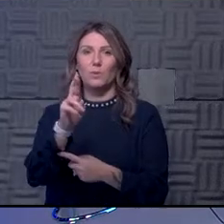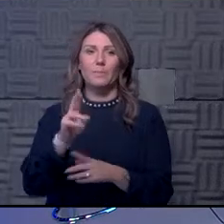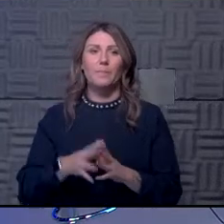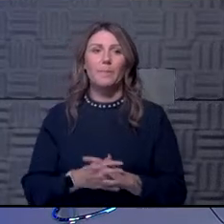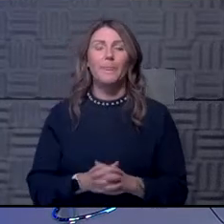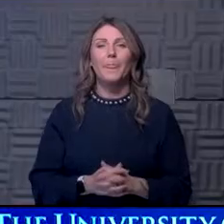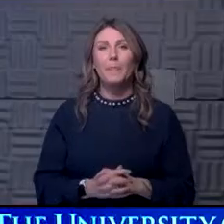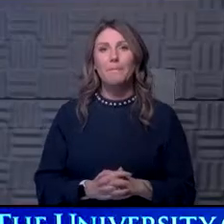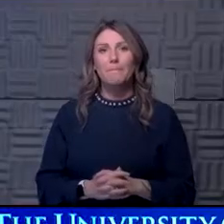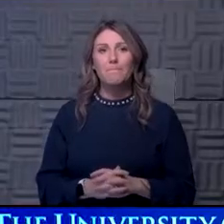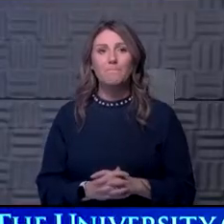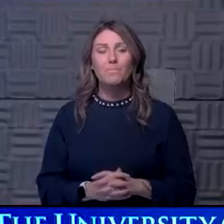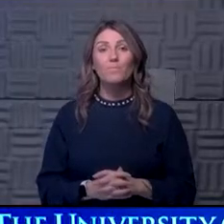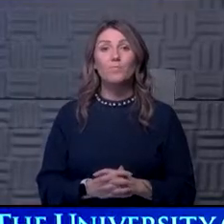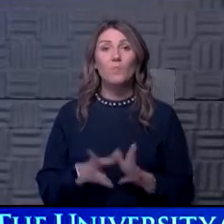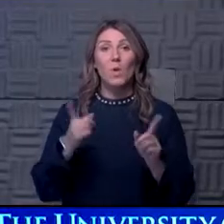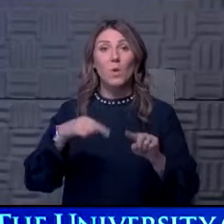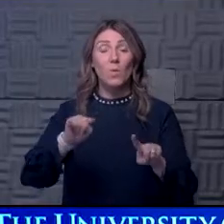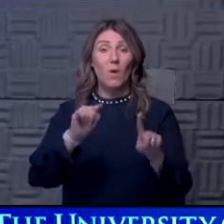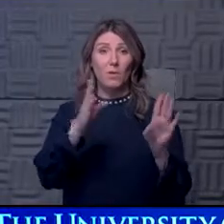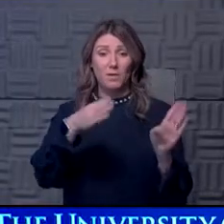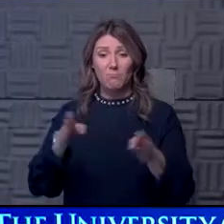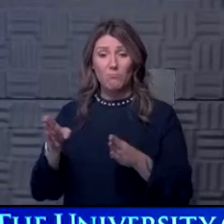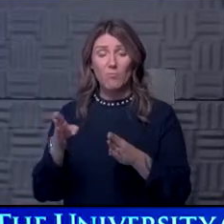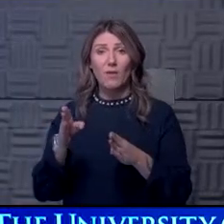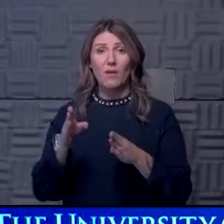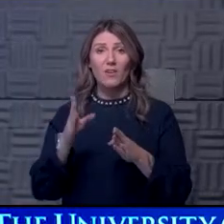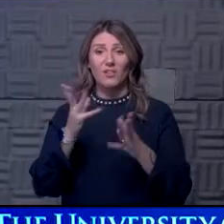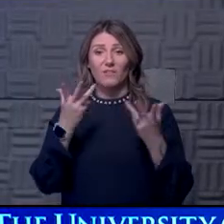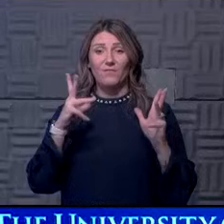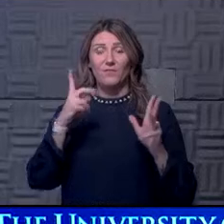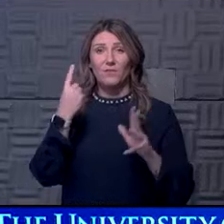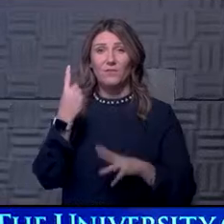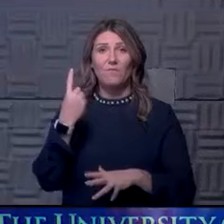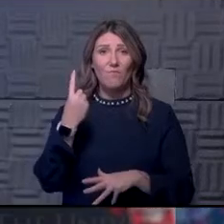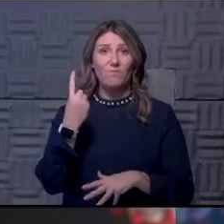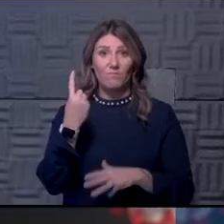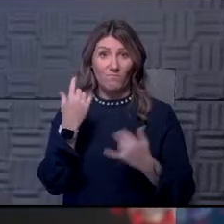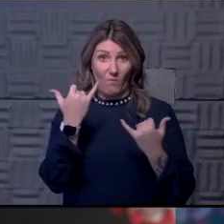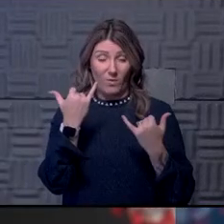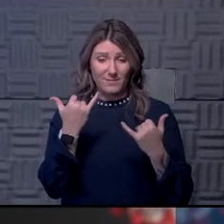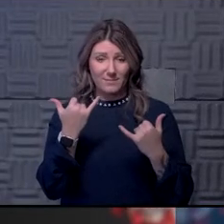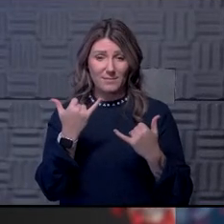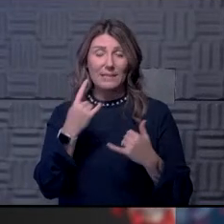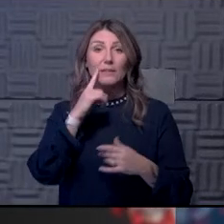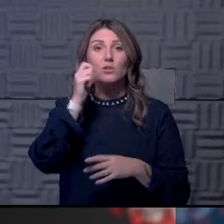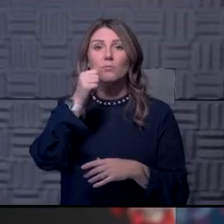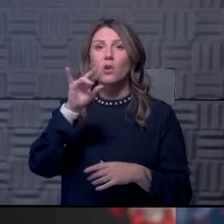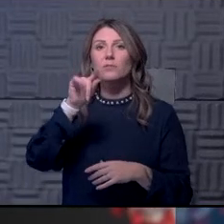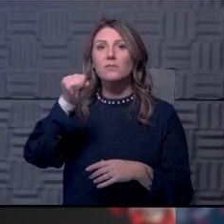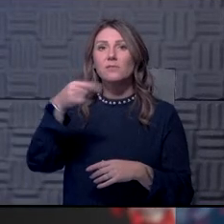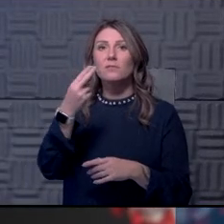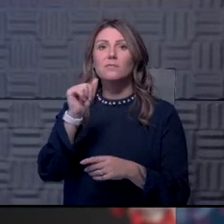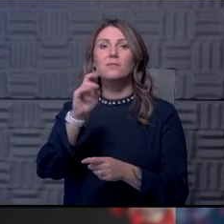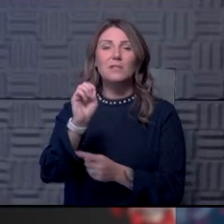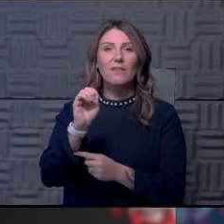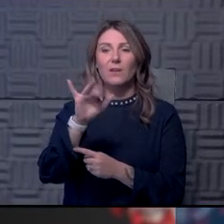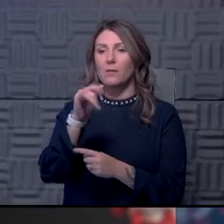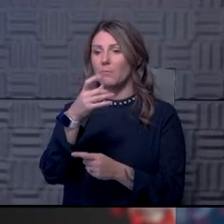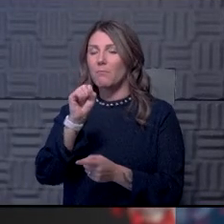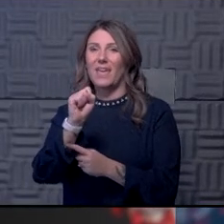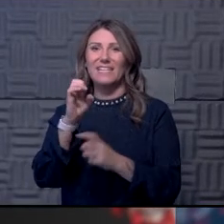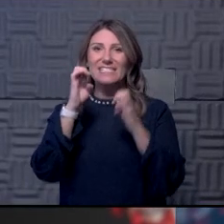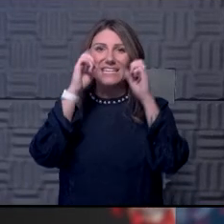Well, as we prepare, uh, to wrap up for the day, uh, tomorrow, Stephanie Baines, education coordinator